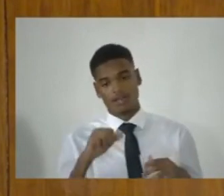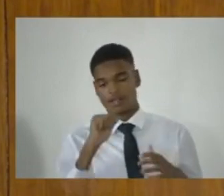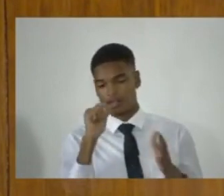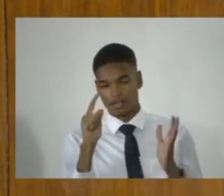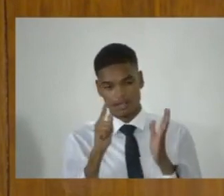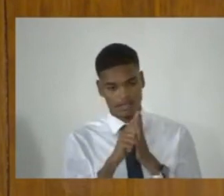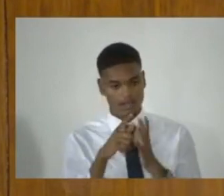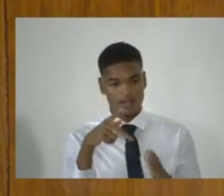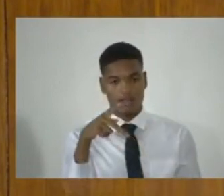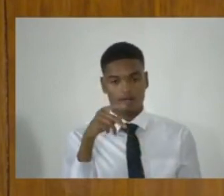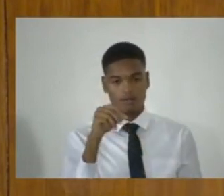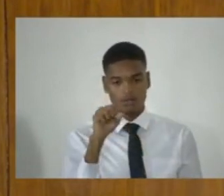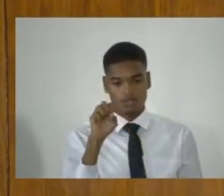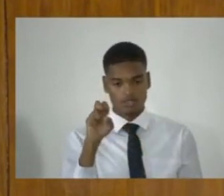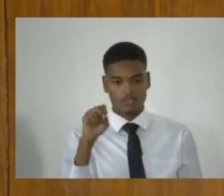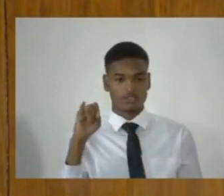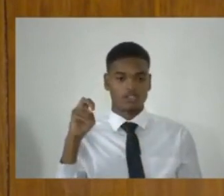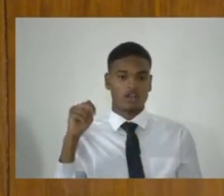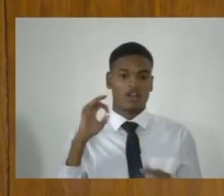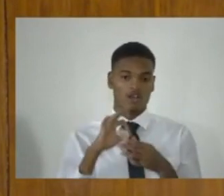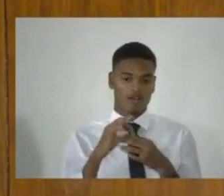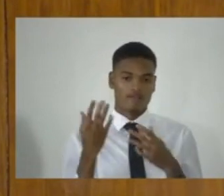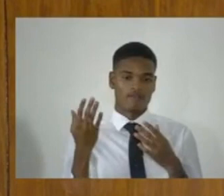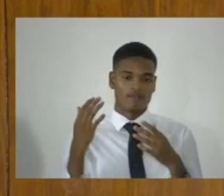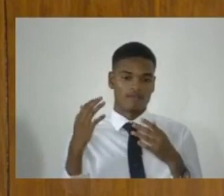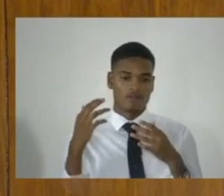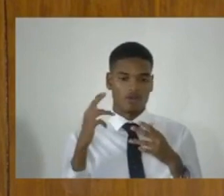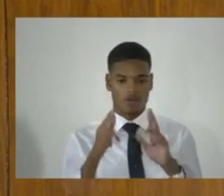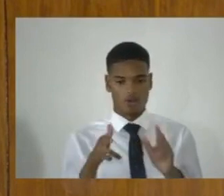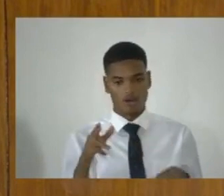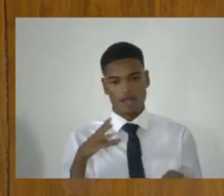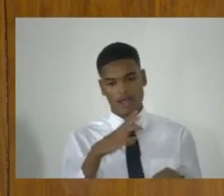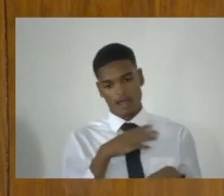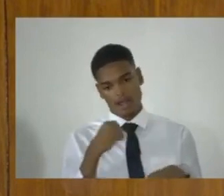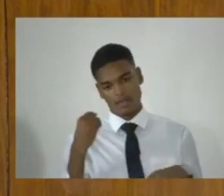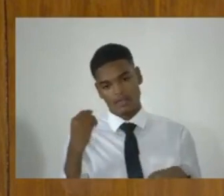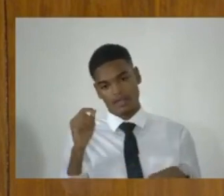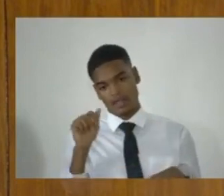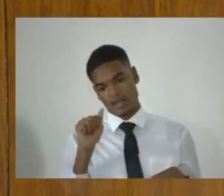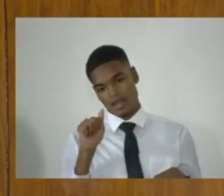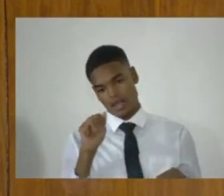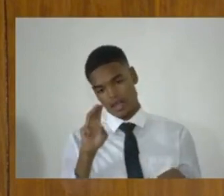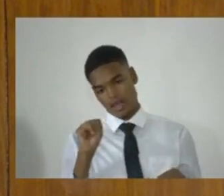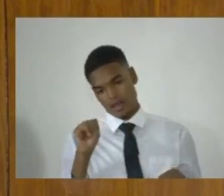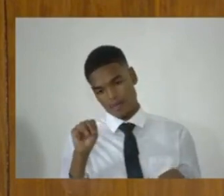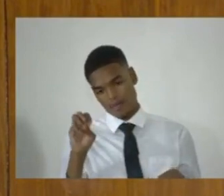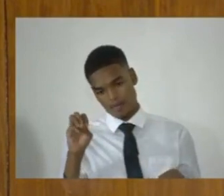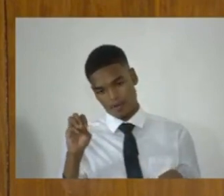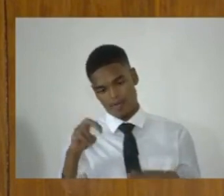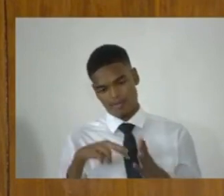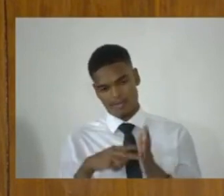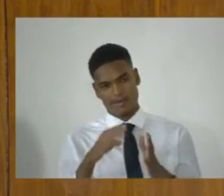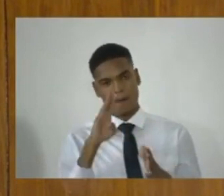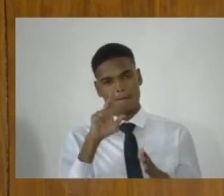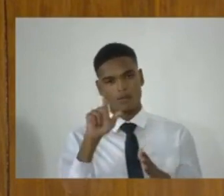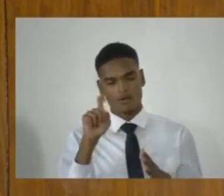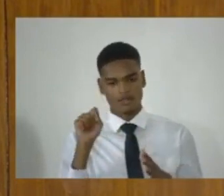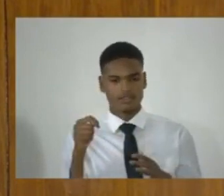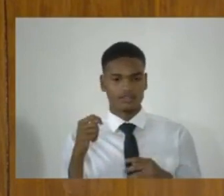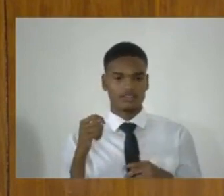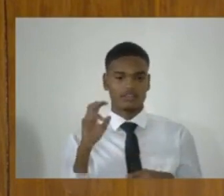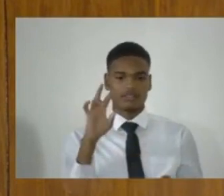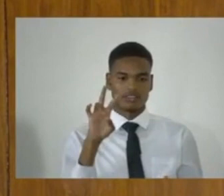illegal possession of ammunition accounted for the highest shares of cases, with 33.68%